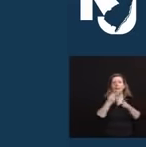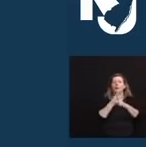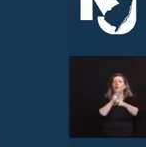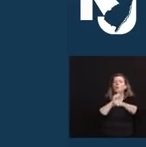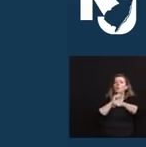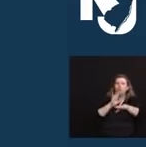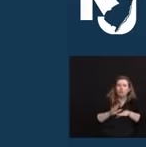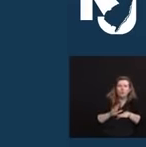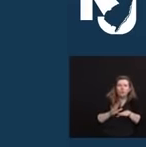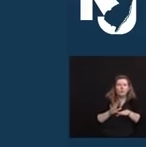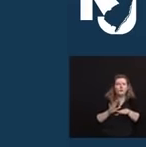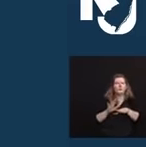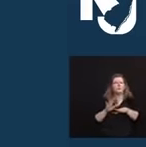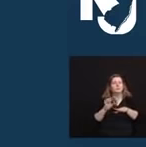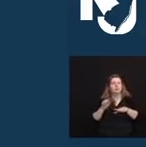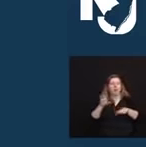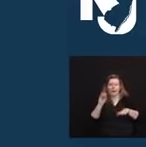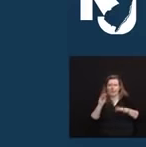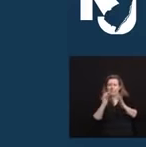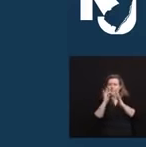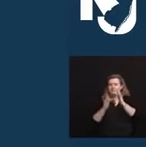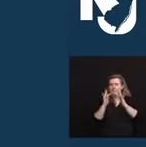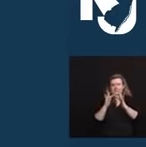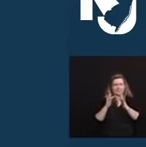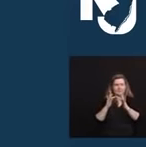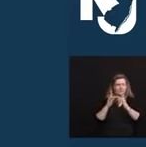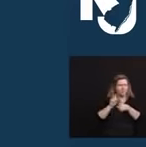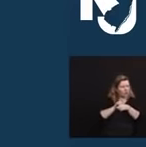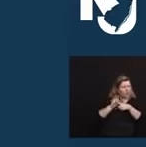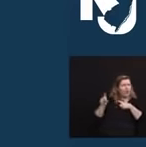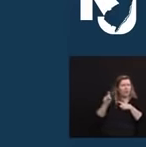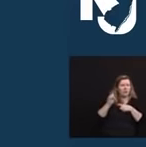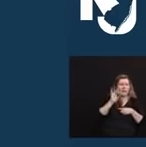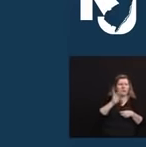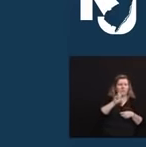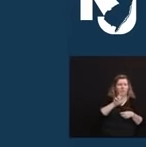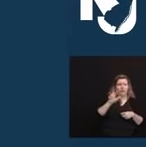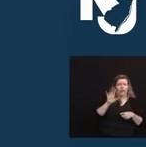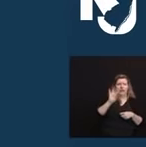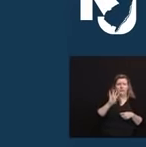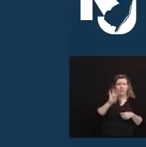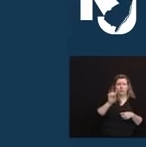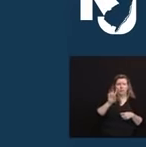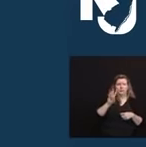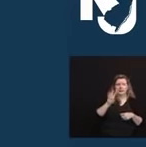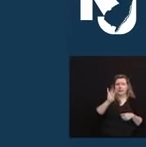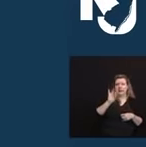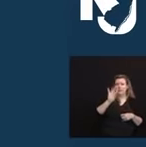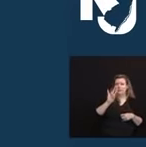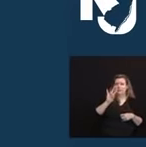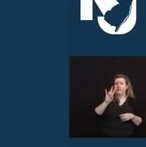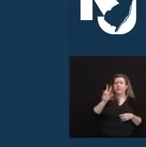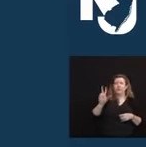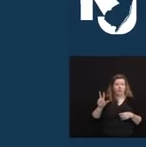-833-416-8773. That's 833-416